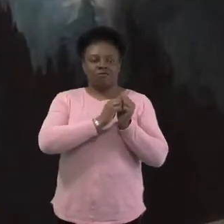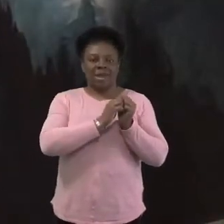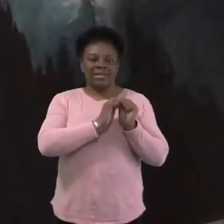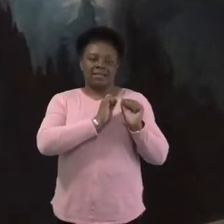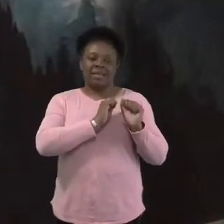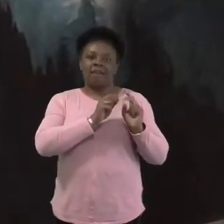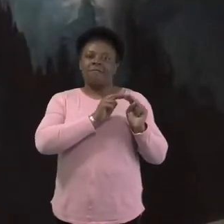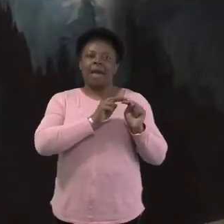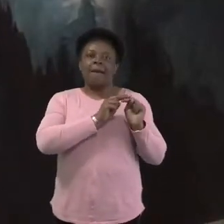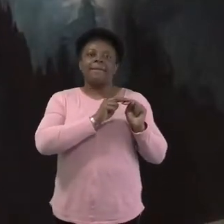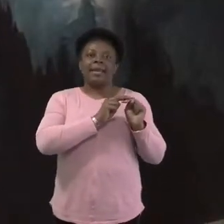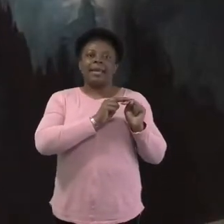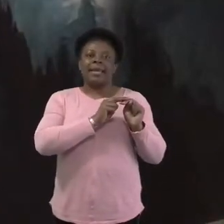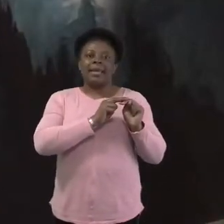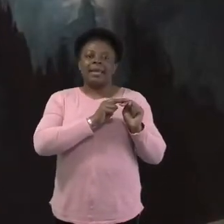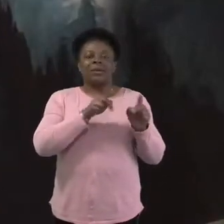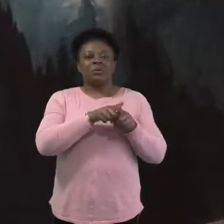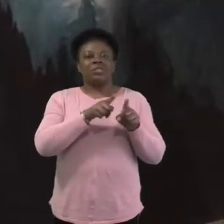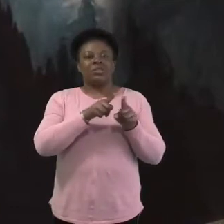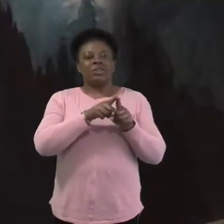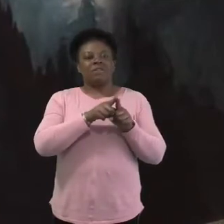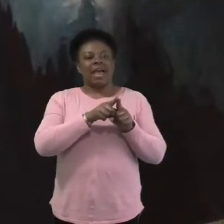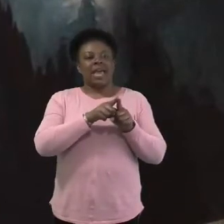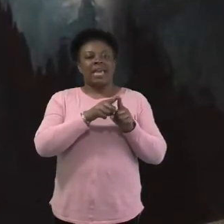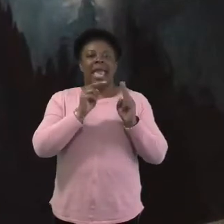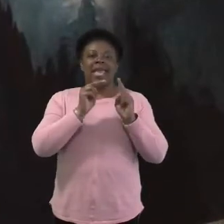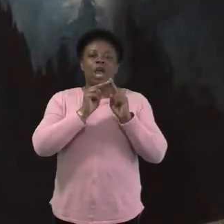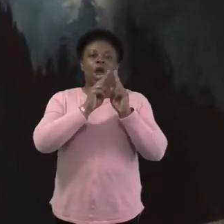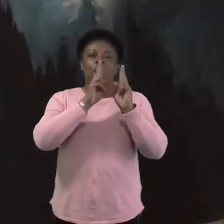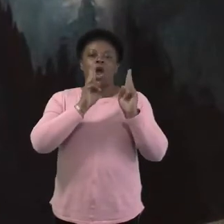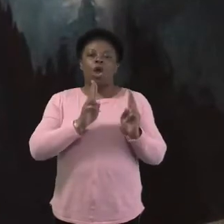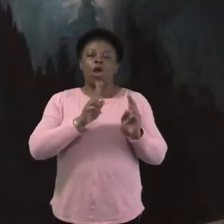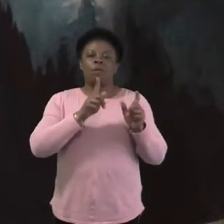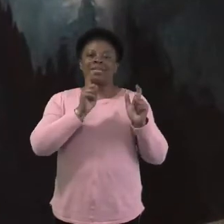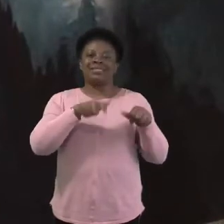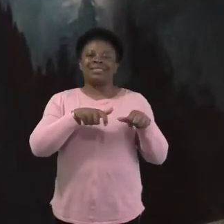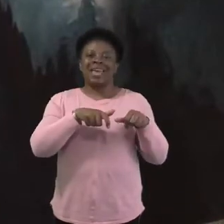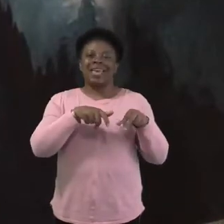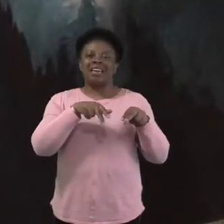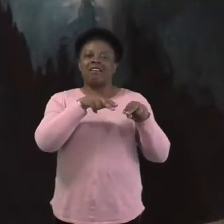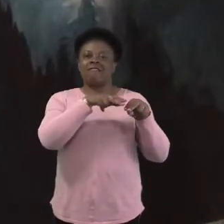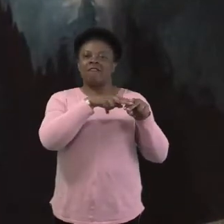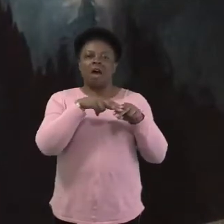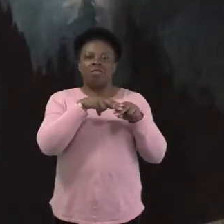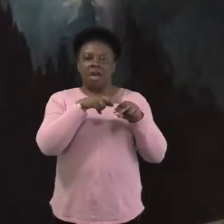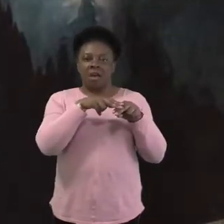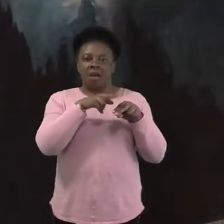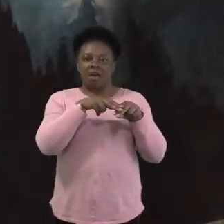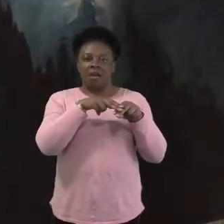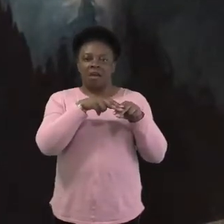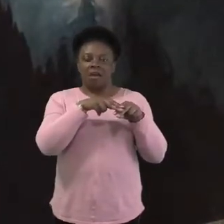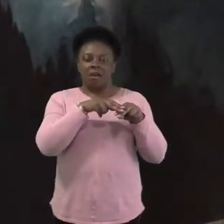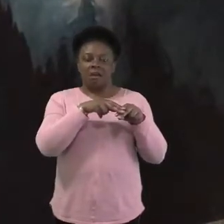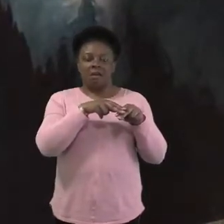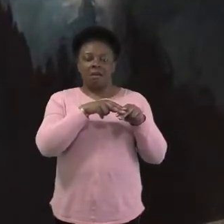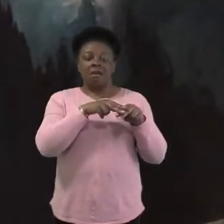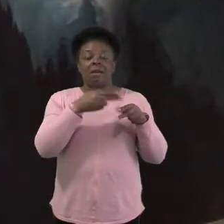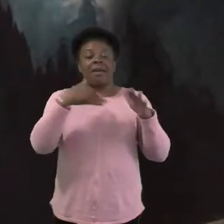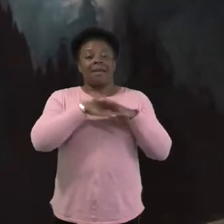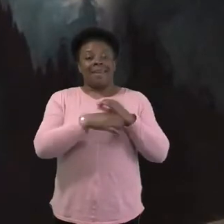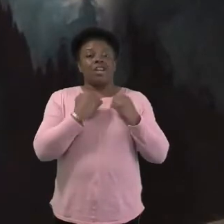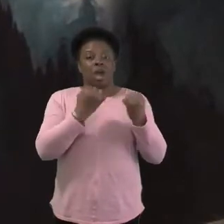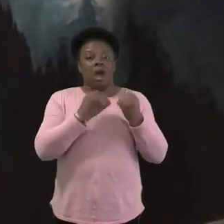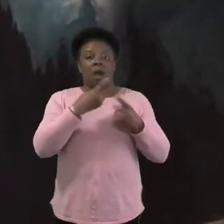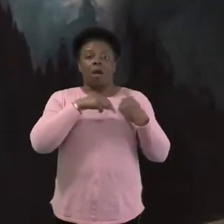they're far sort of home stay father. Um, and we were sort of discussing, uh, Christianity and my faith and his faith. Uh,